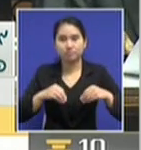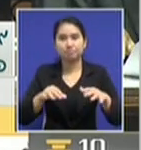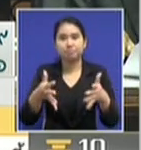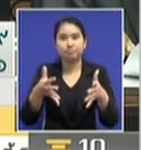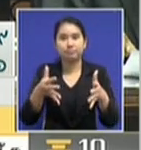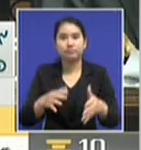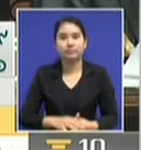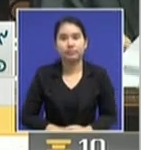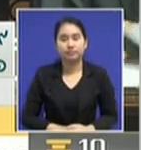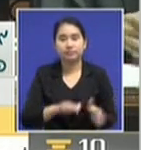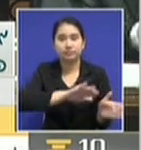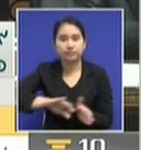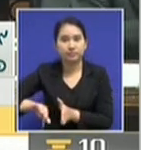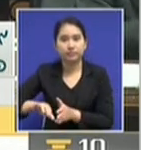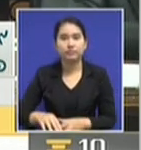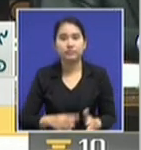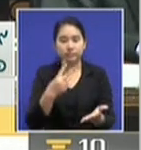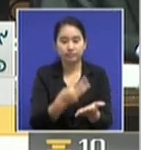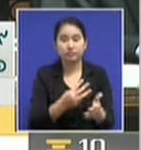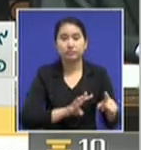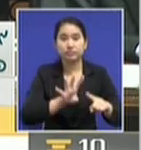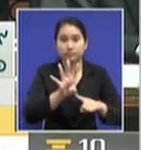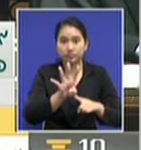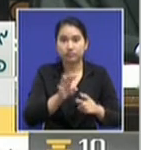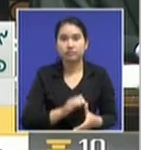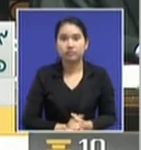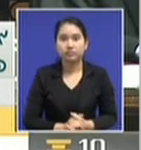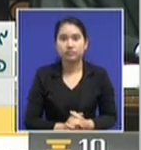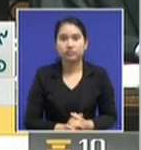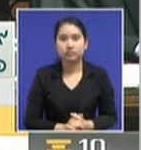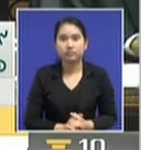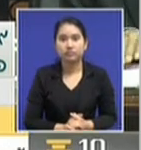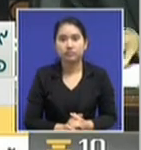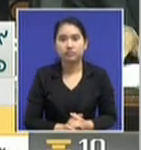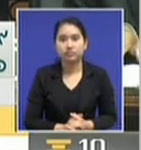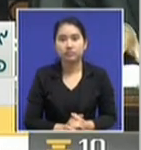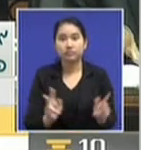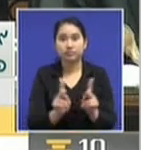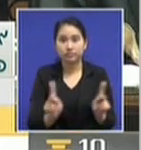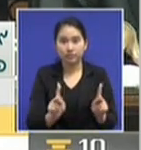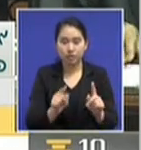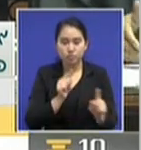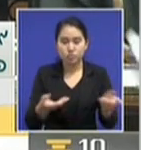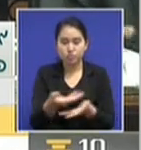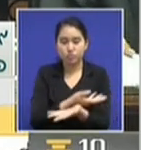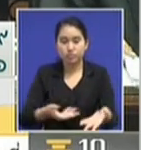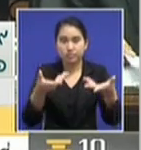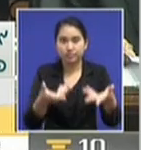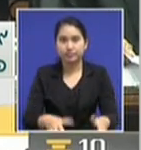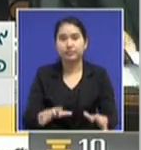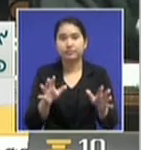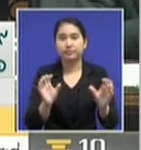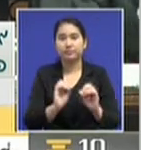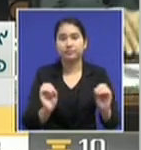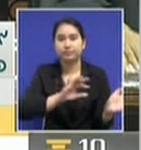administrative management of the country which will be run by the government. And senators